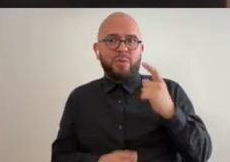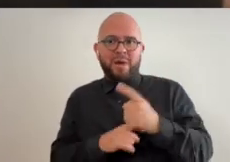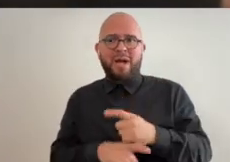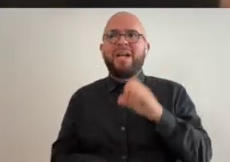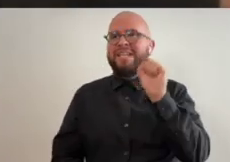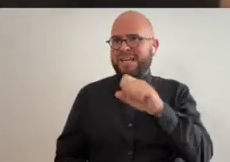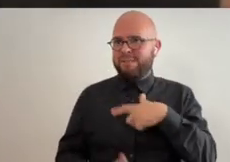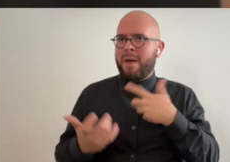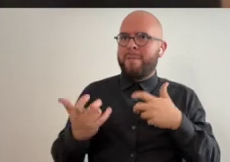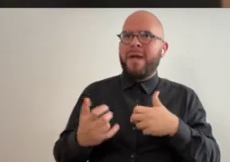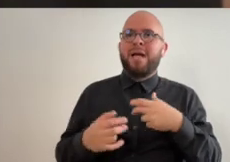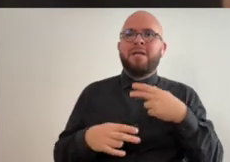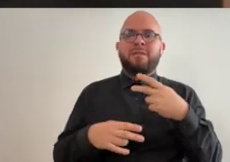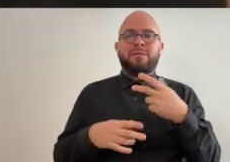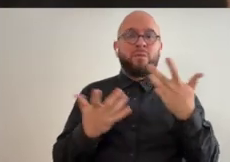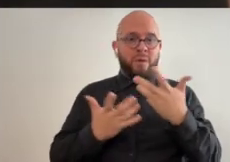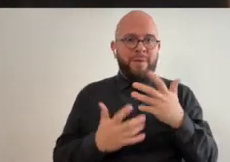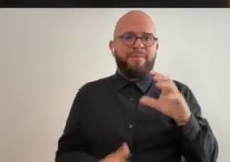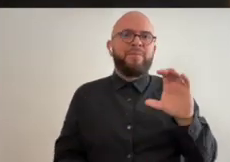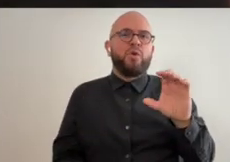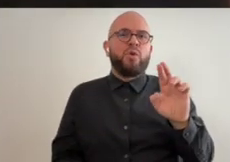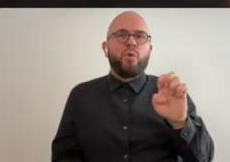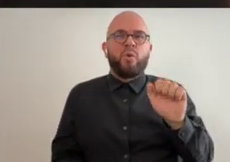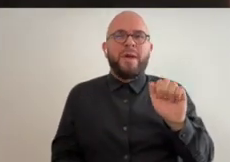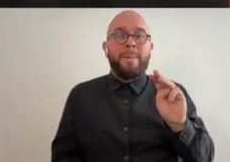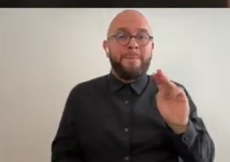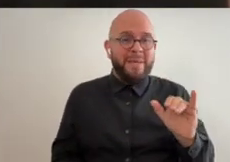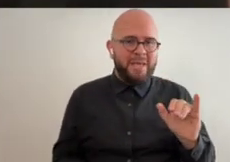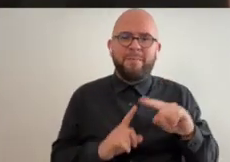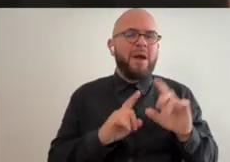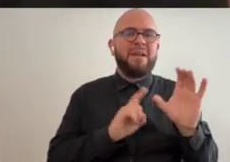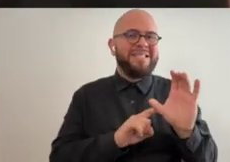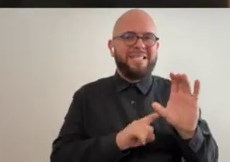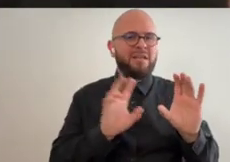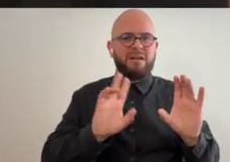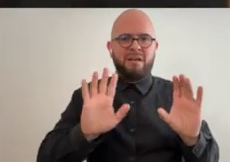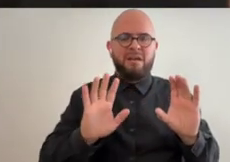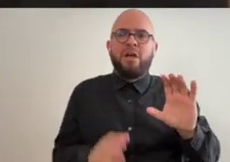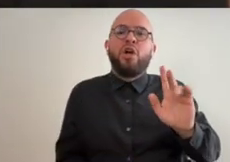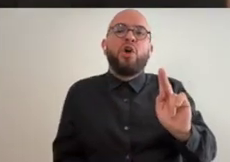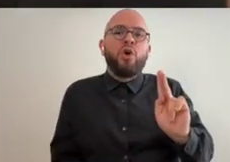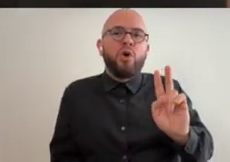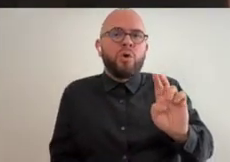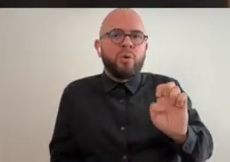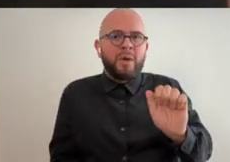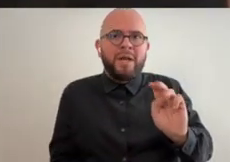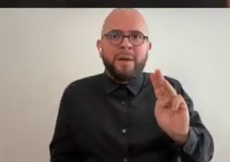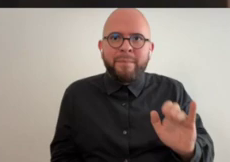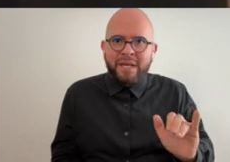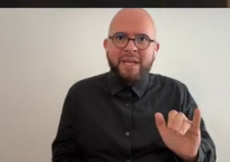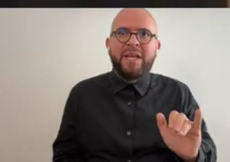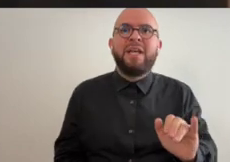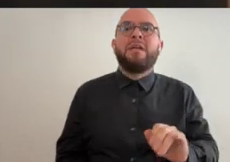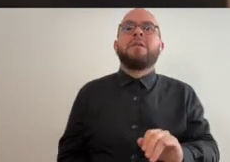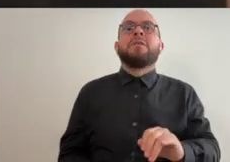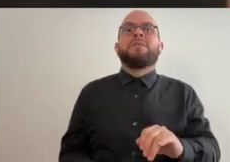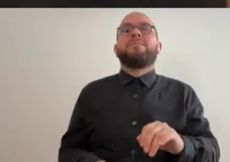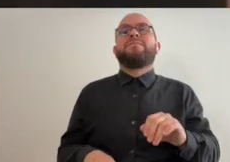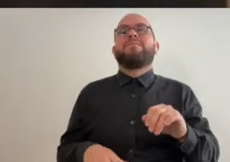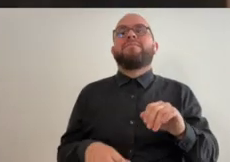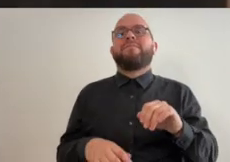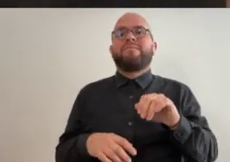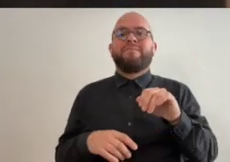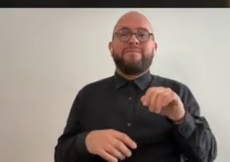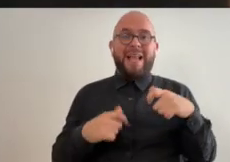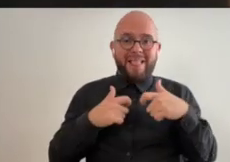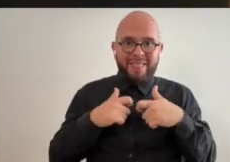okay so my band is spelled creamy with a k electric with an l santa with an s and we